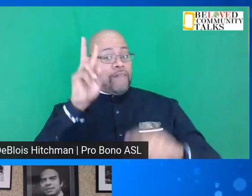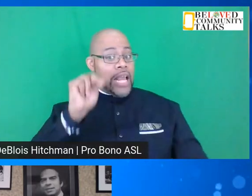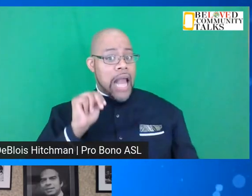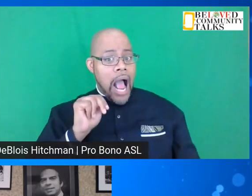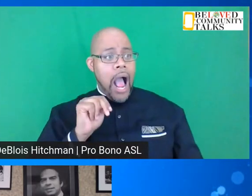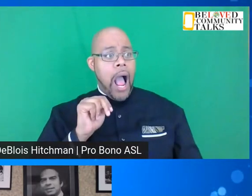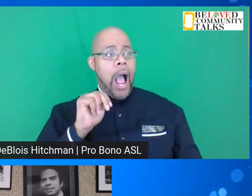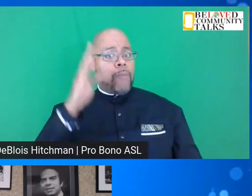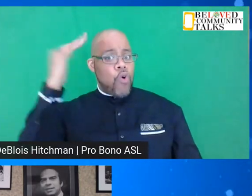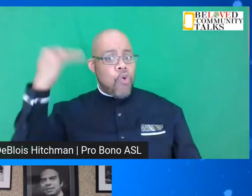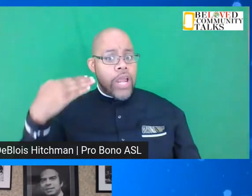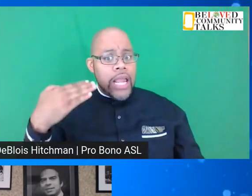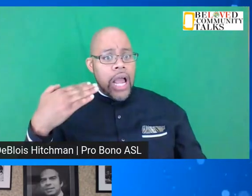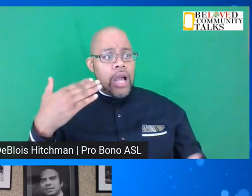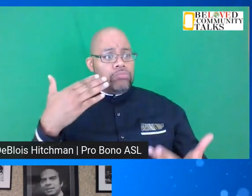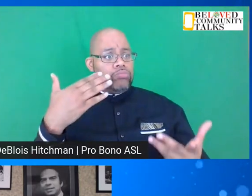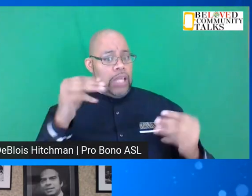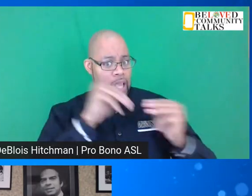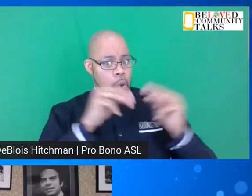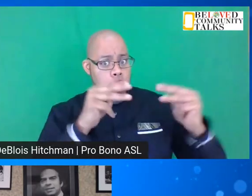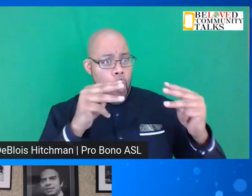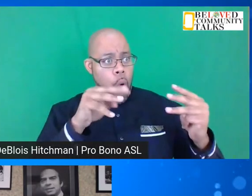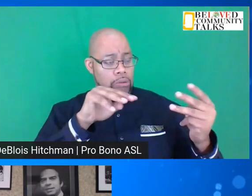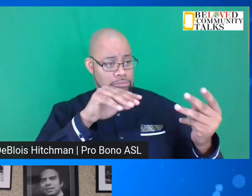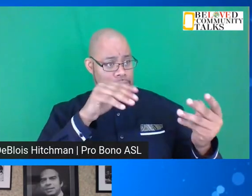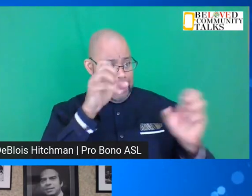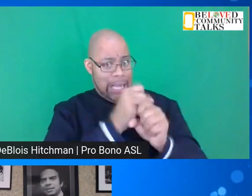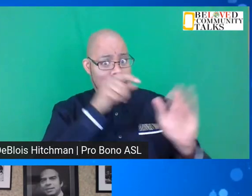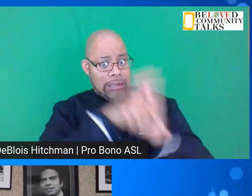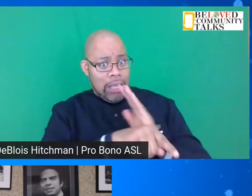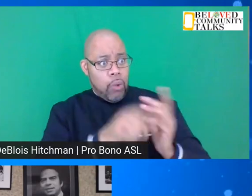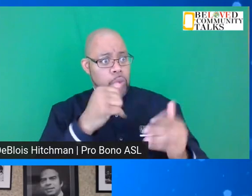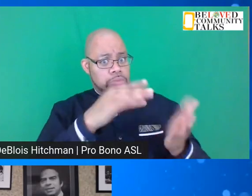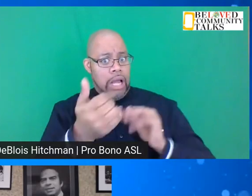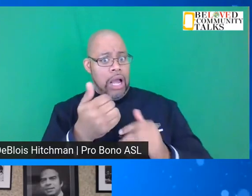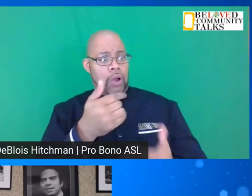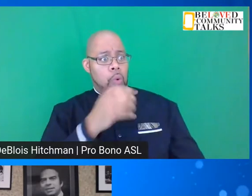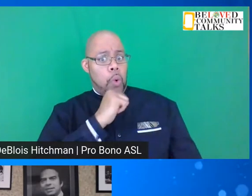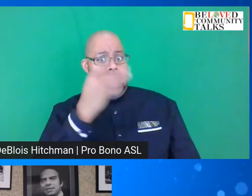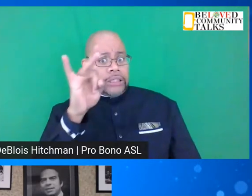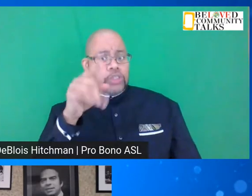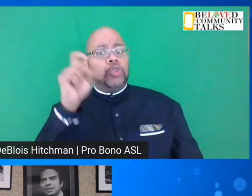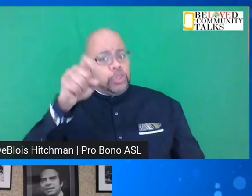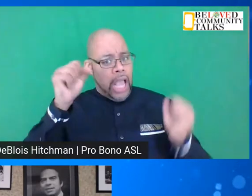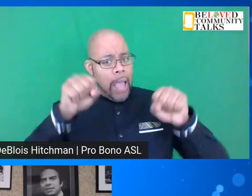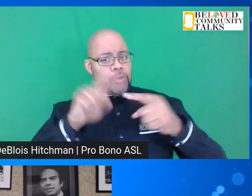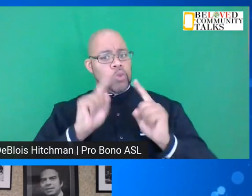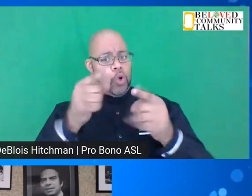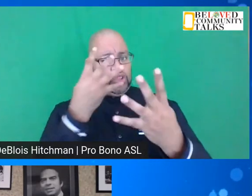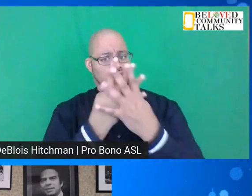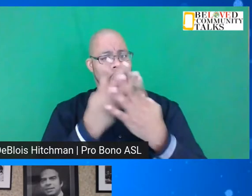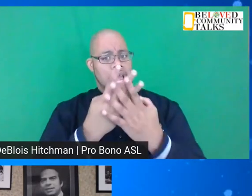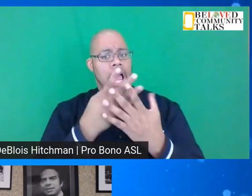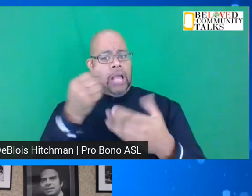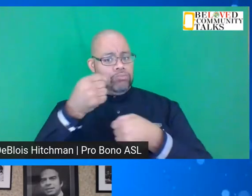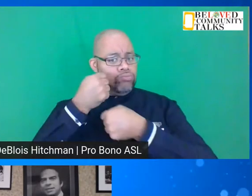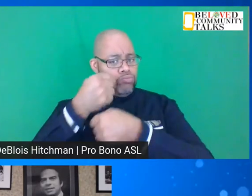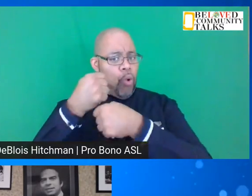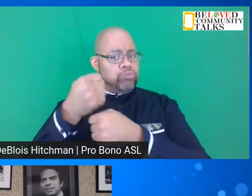Korea and get killed once you graduate at 18, you ought to be able to go to jail and demonstrate